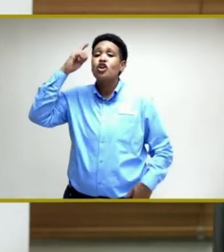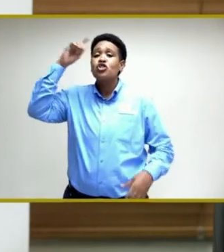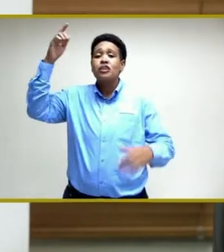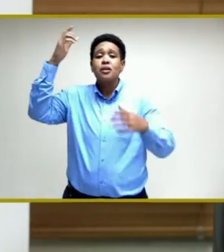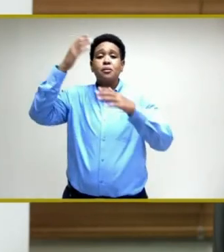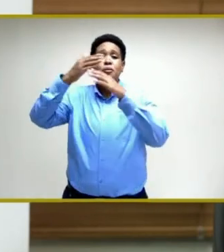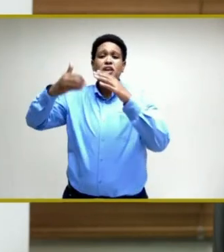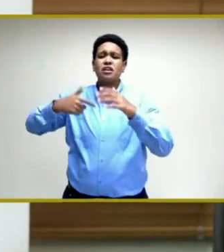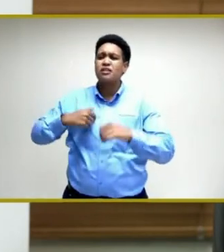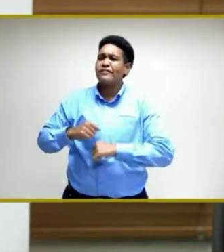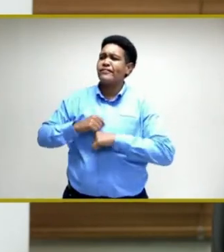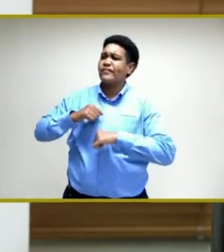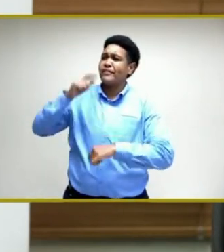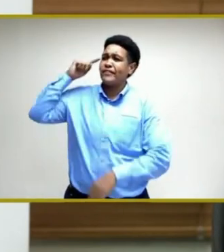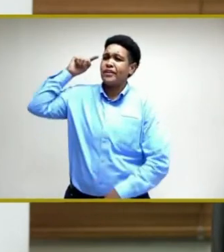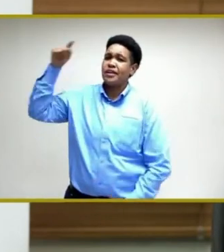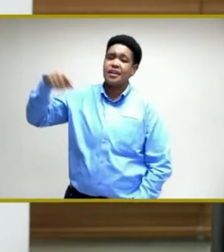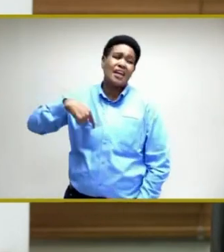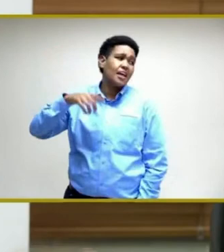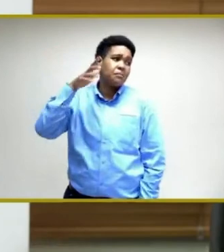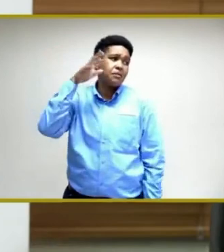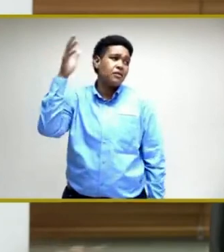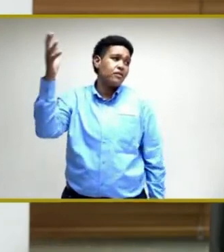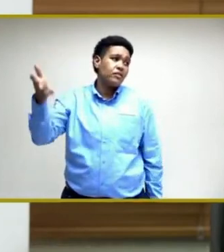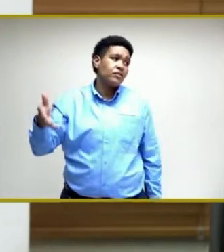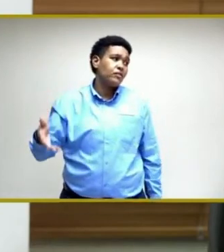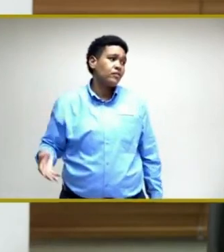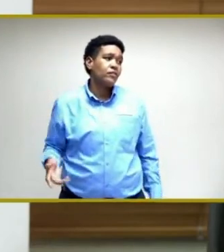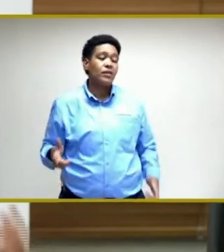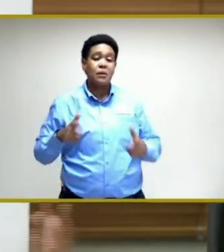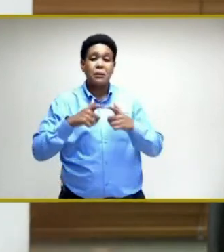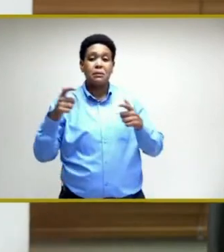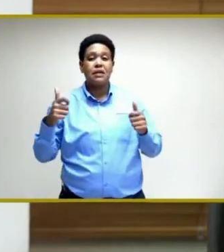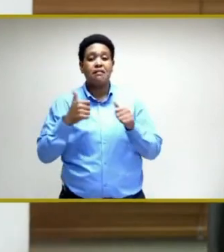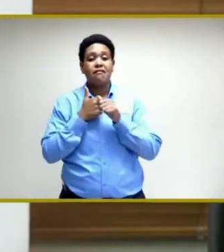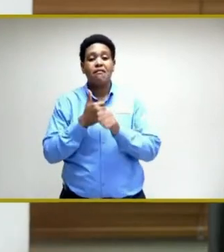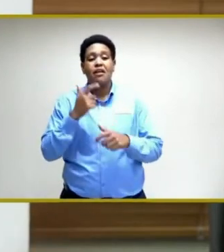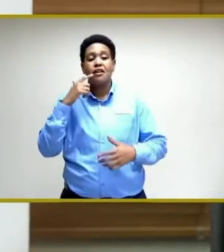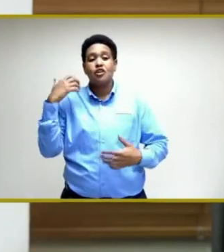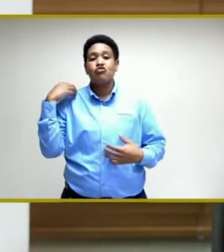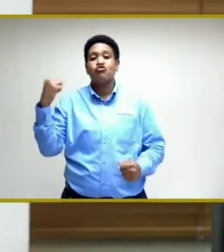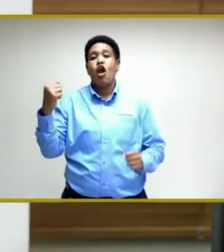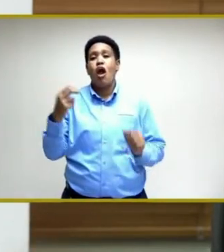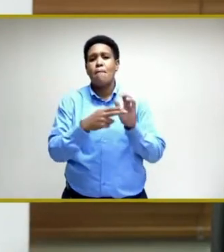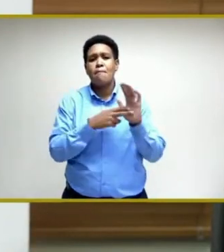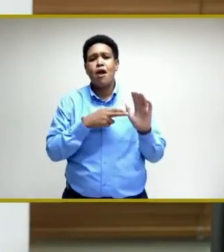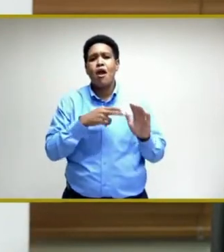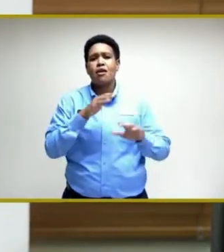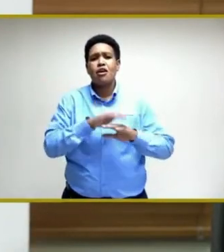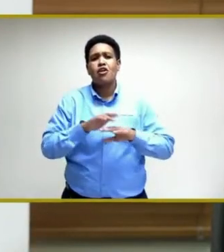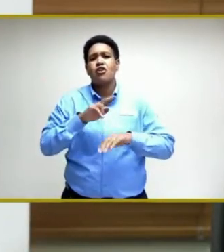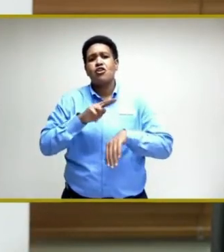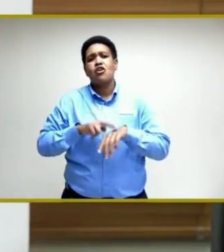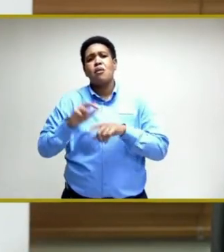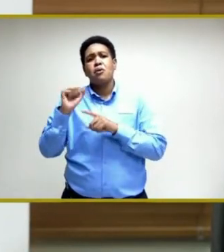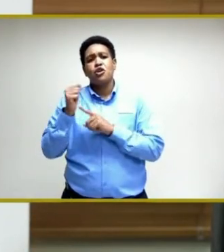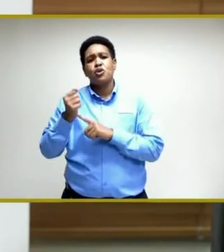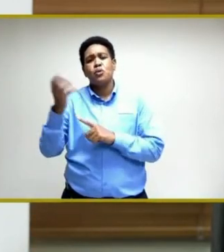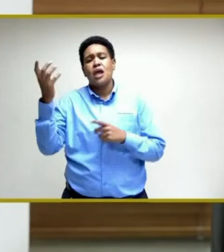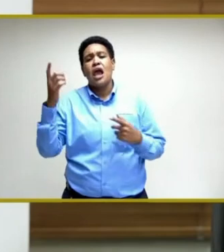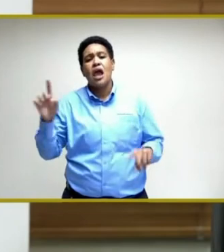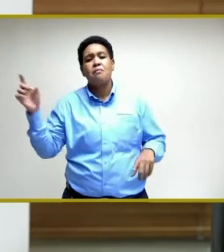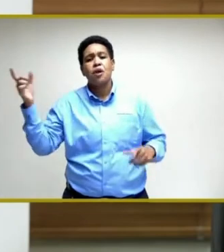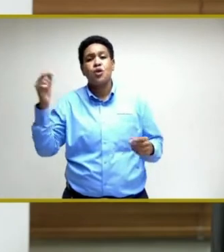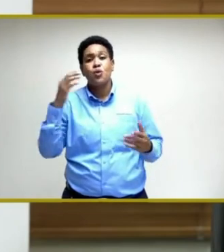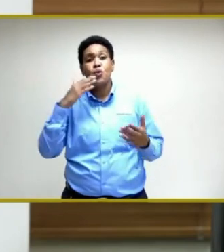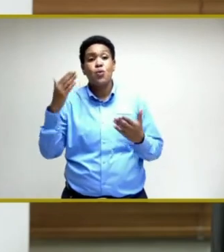I, you know, obviously it has a big following. It's a strong brand. And under normal circumstances, they